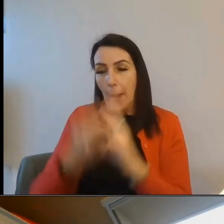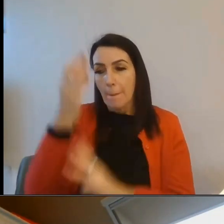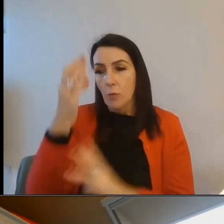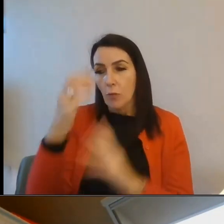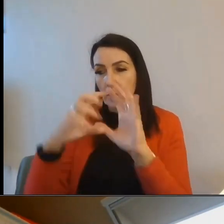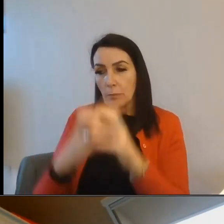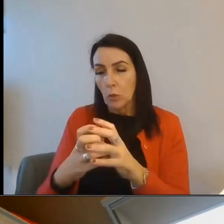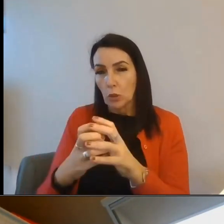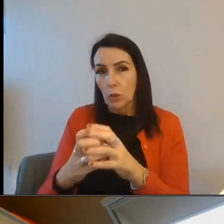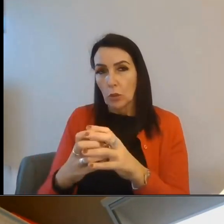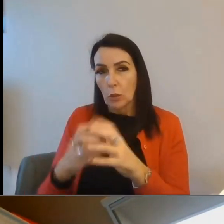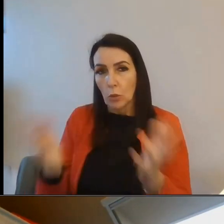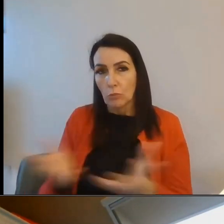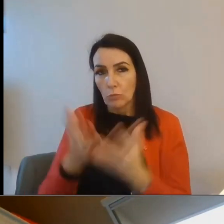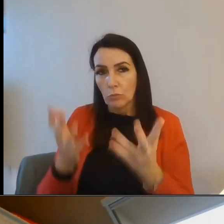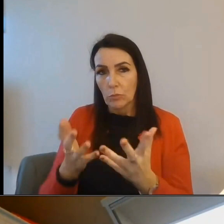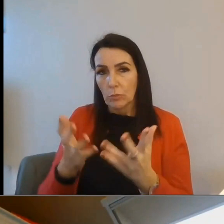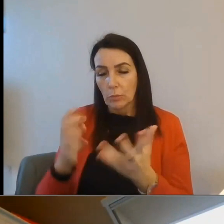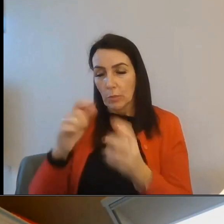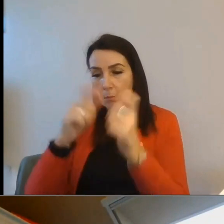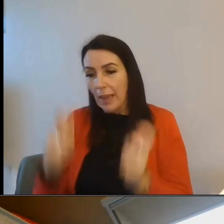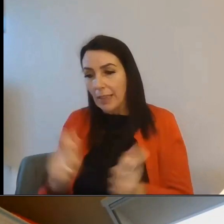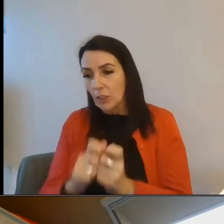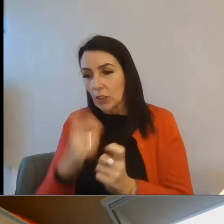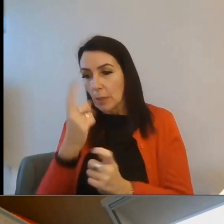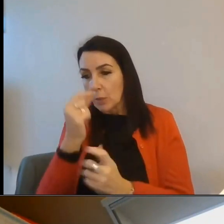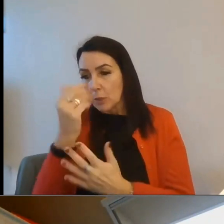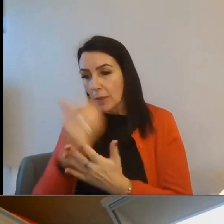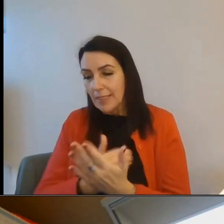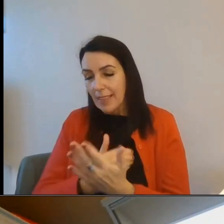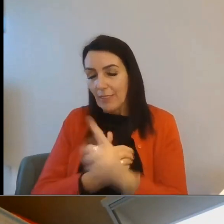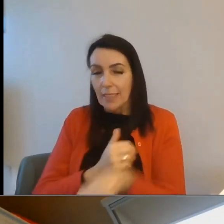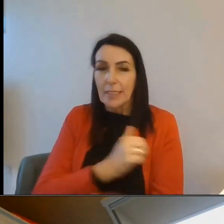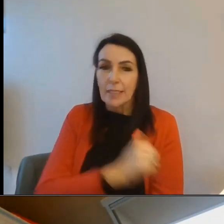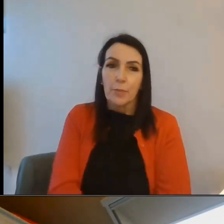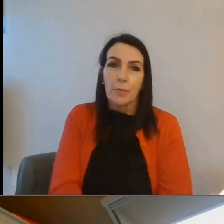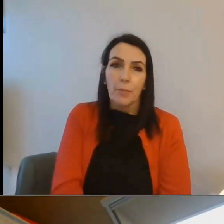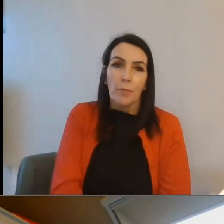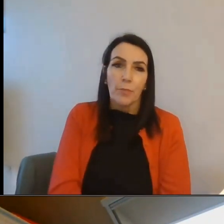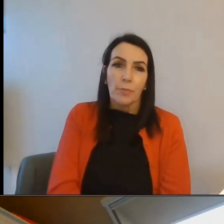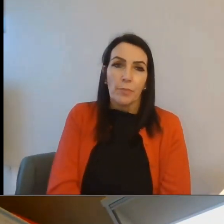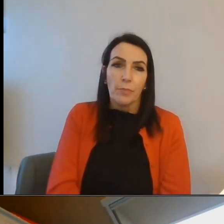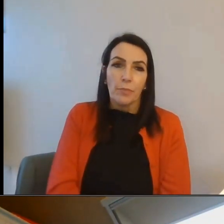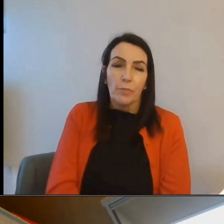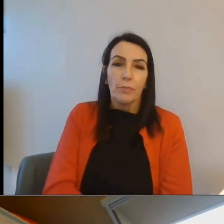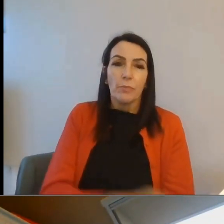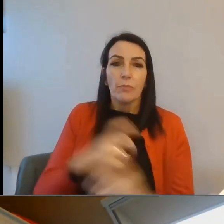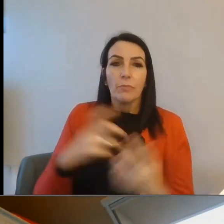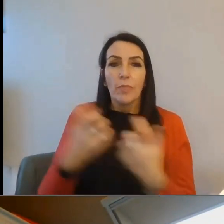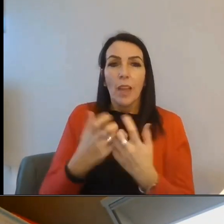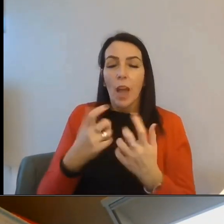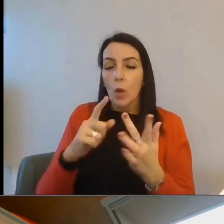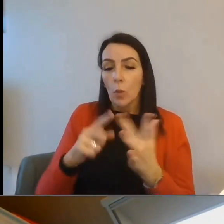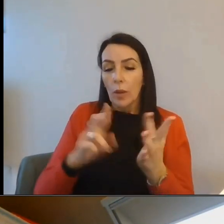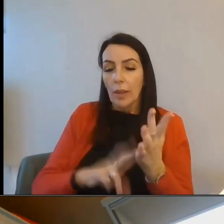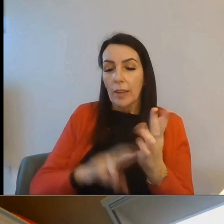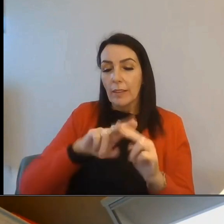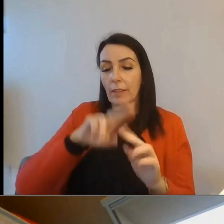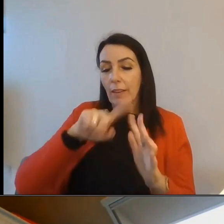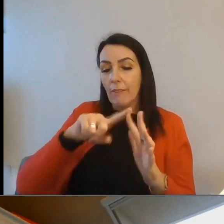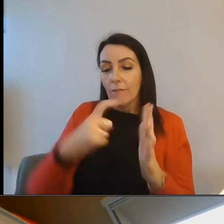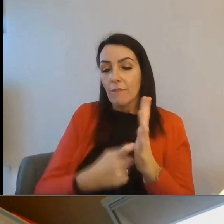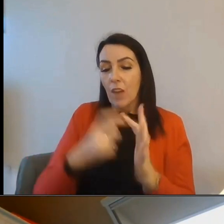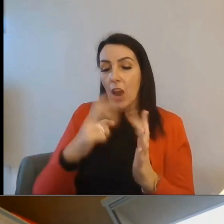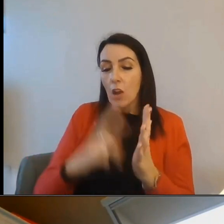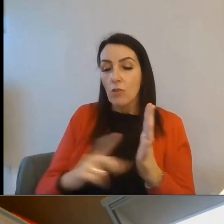generates the packages and calculates the potential savings as we've just seen. So how does the inference module work? Well,